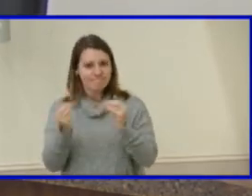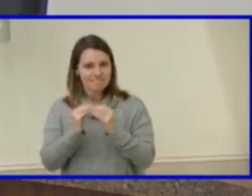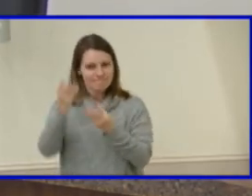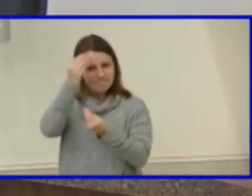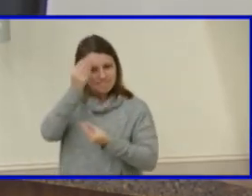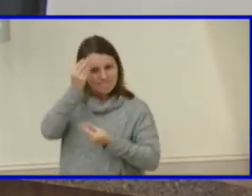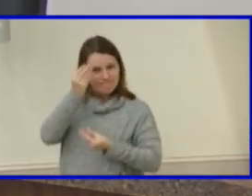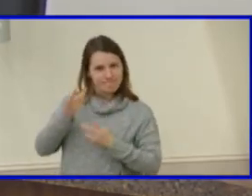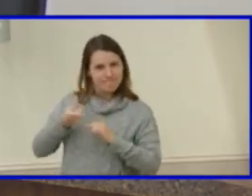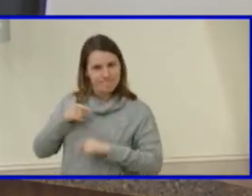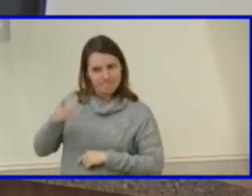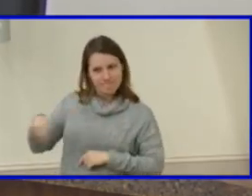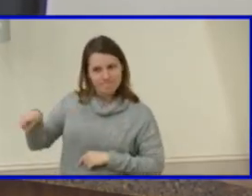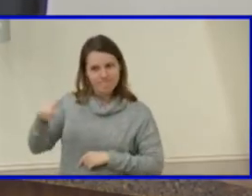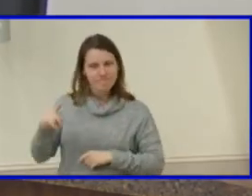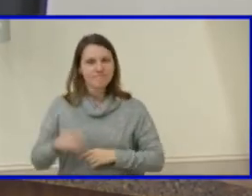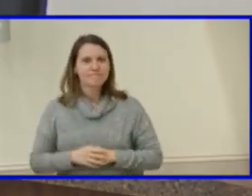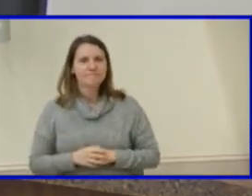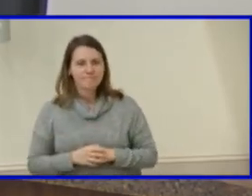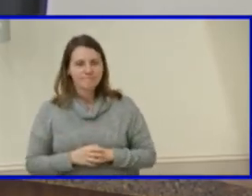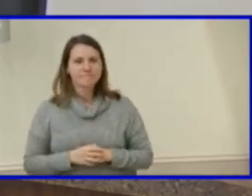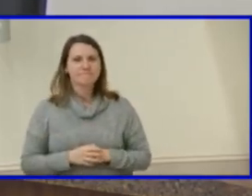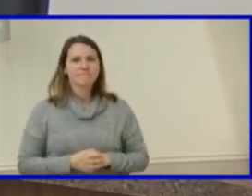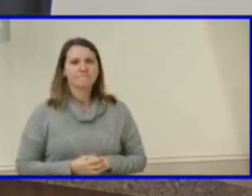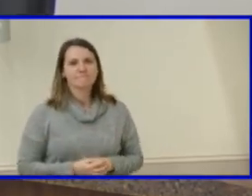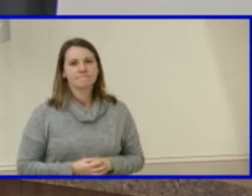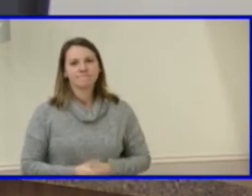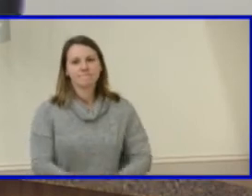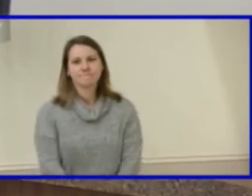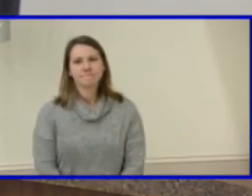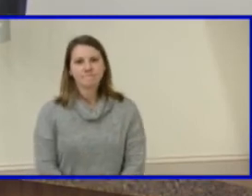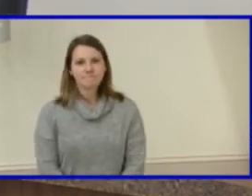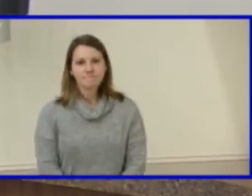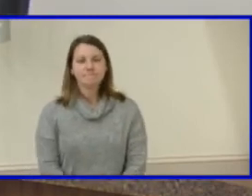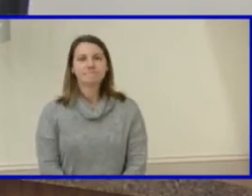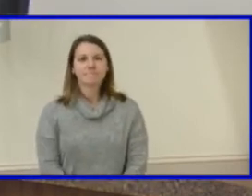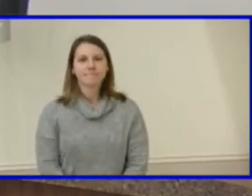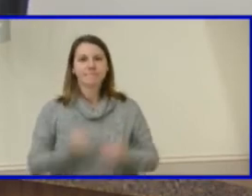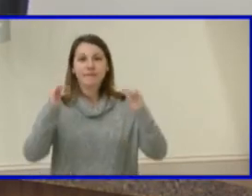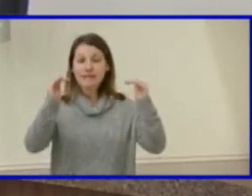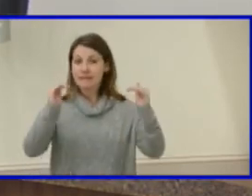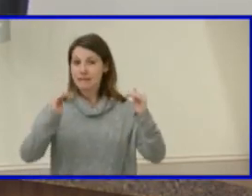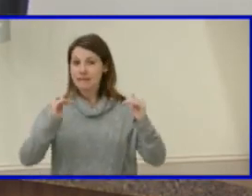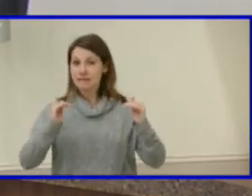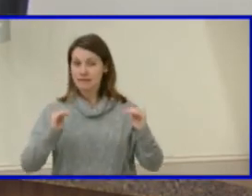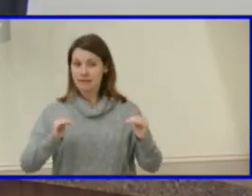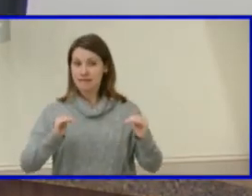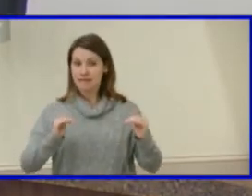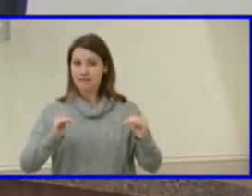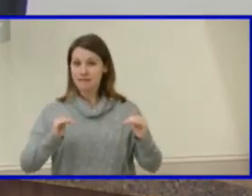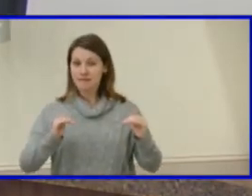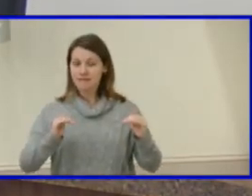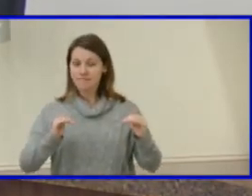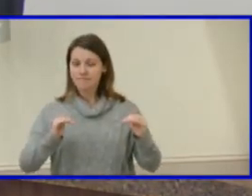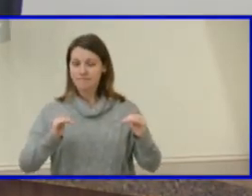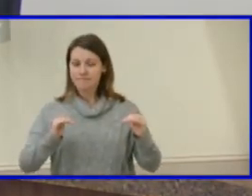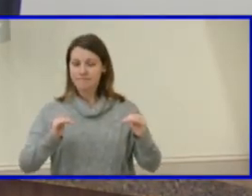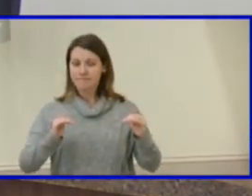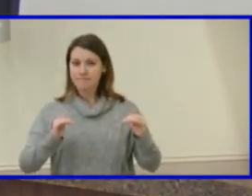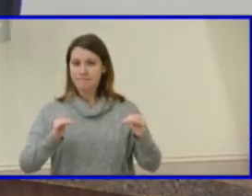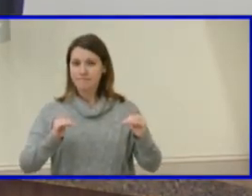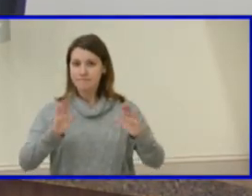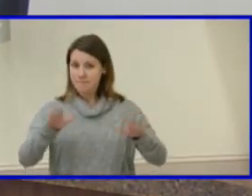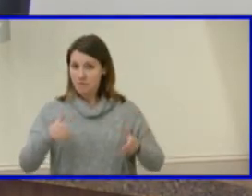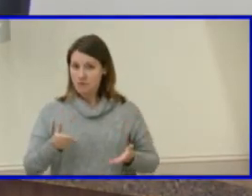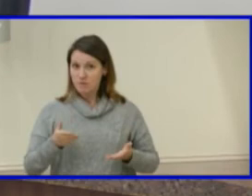and and our work towards that goal. The next item is related to our proposed